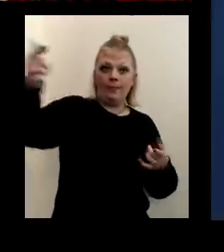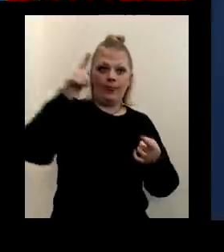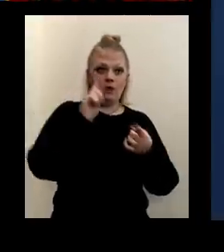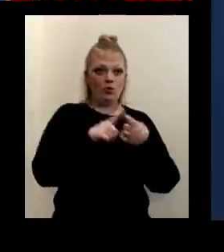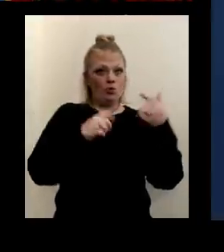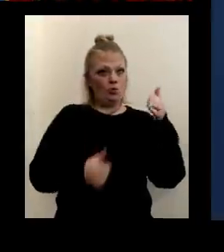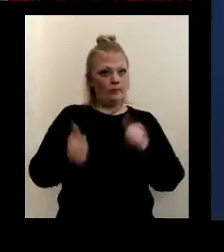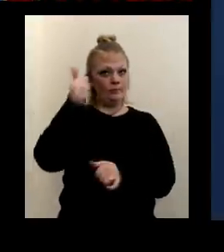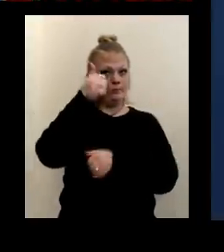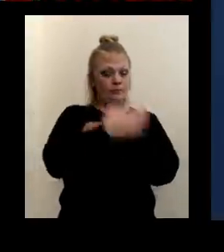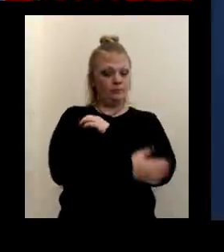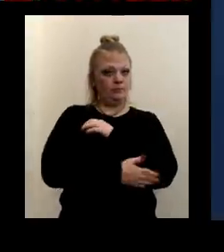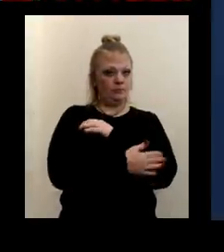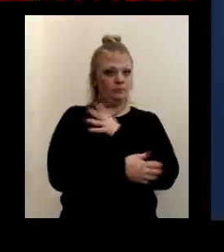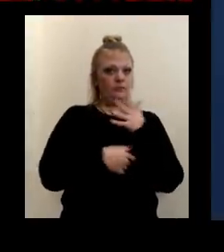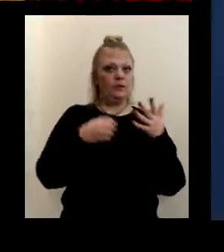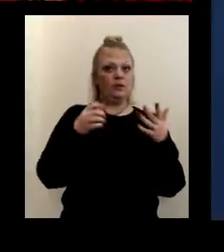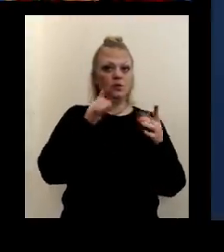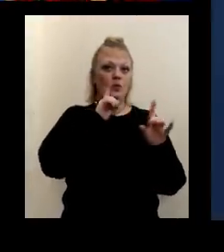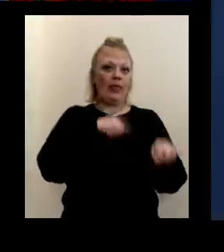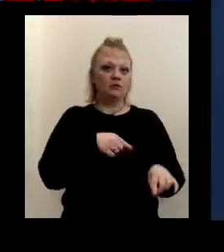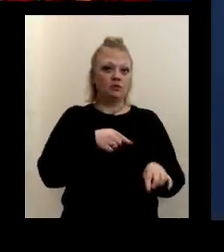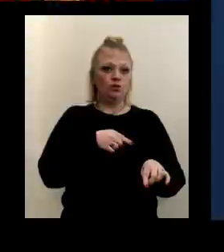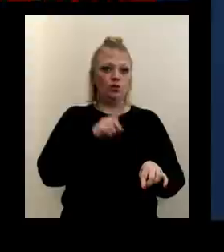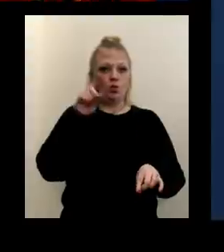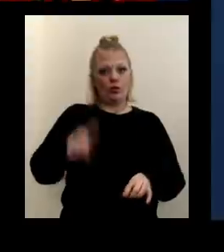the county executive to answer questions.